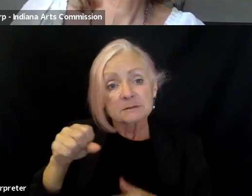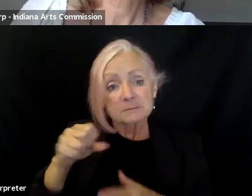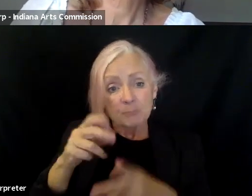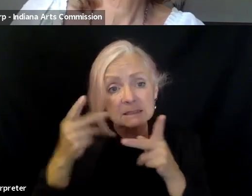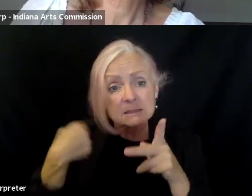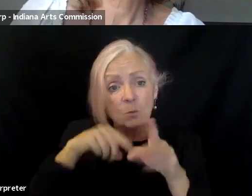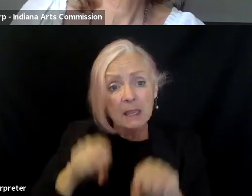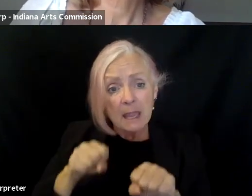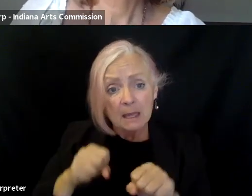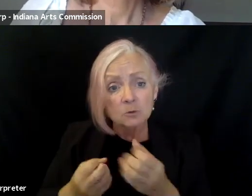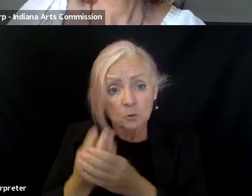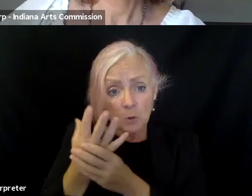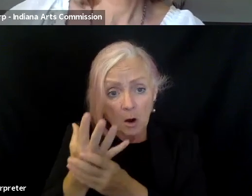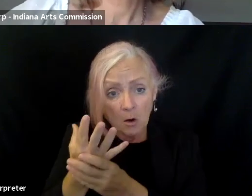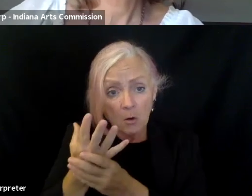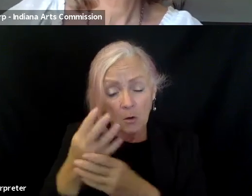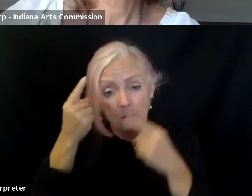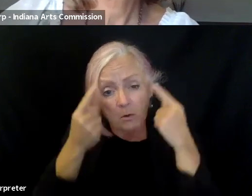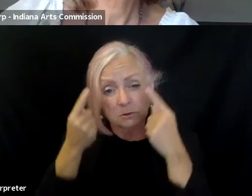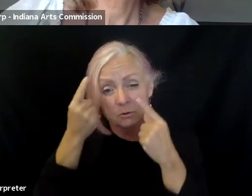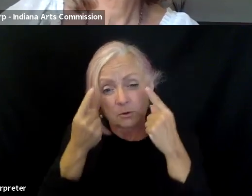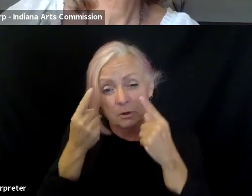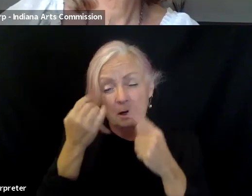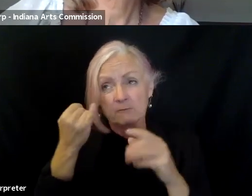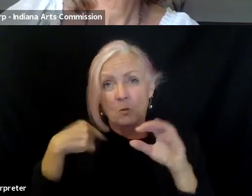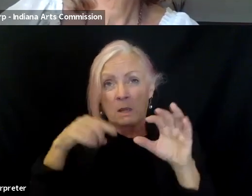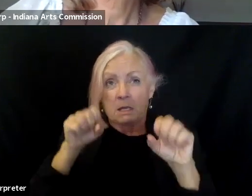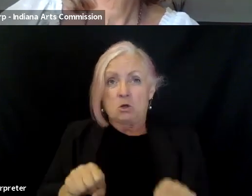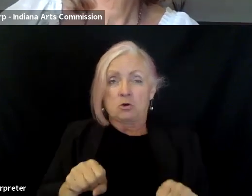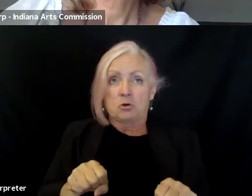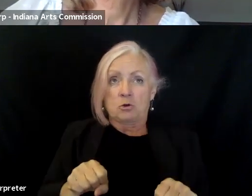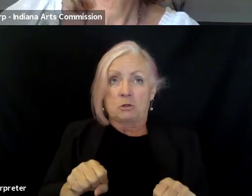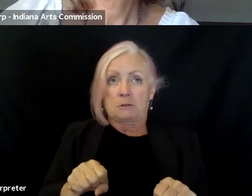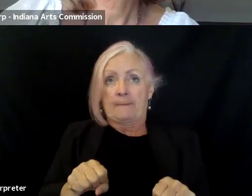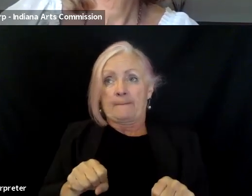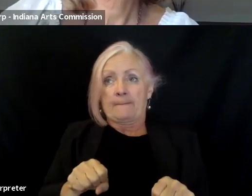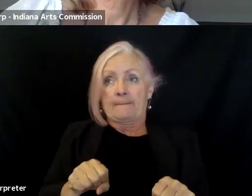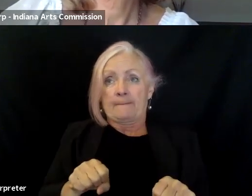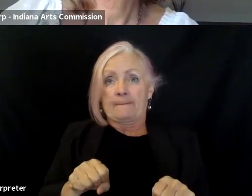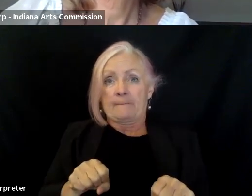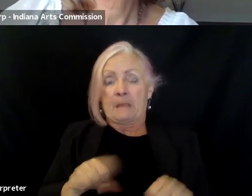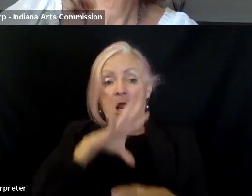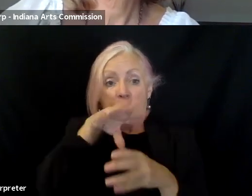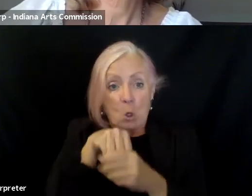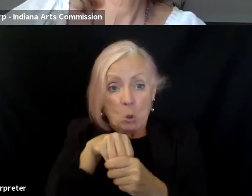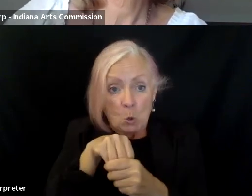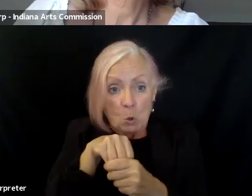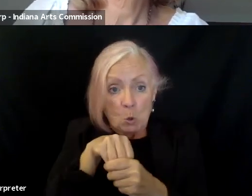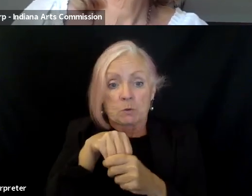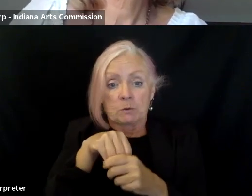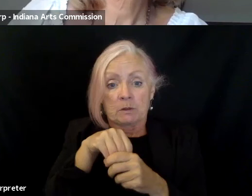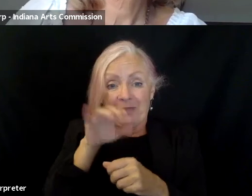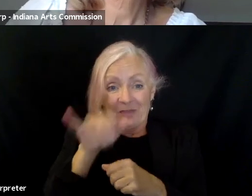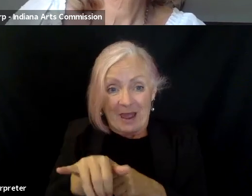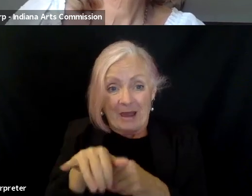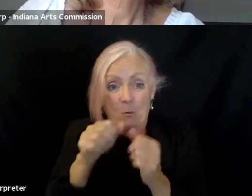wonder maybe if there's a way that we can map that onto this diversity question. Um, and if we're